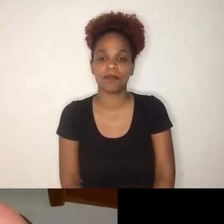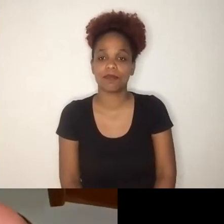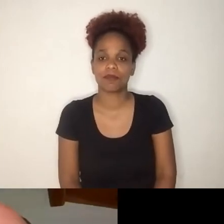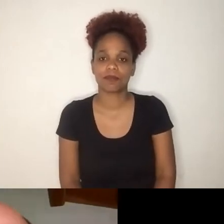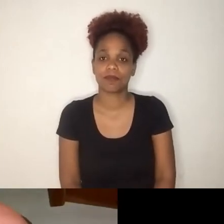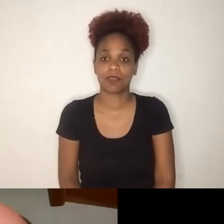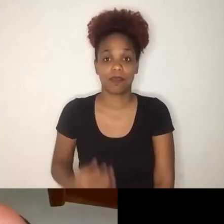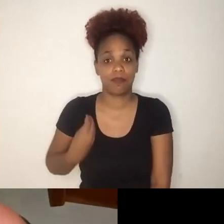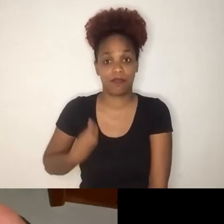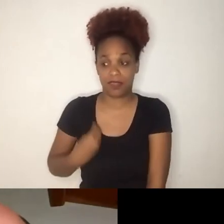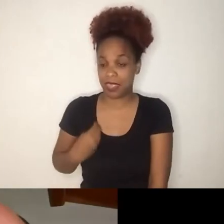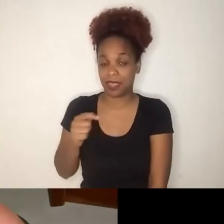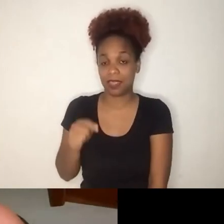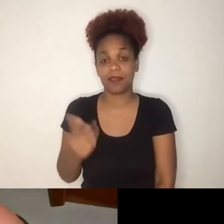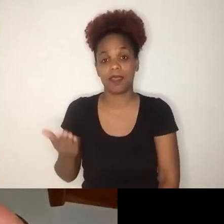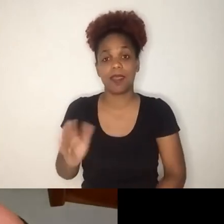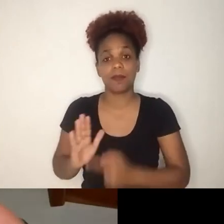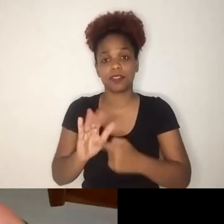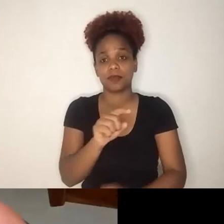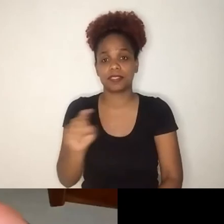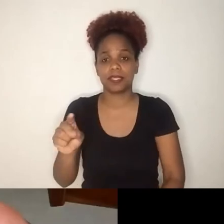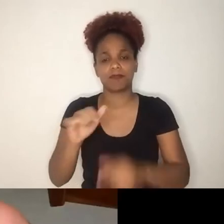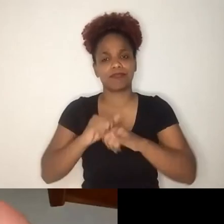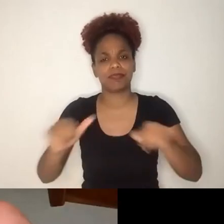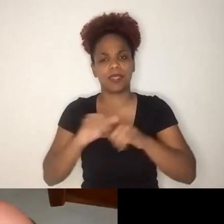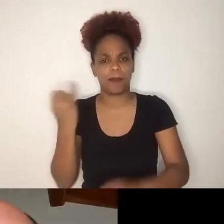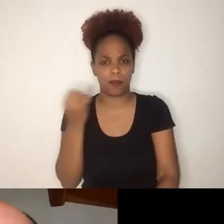Let me share my presentation.